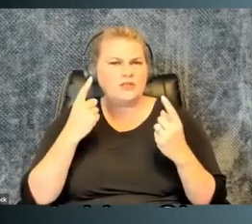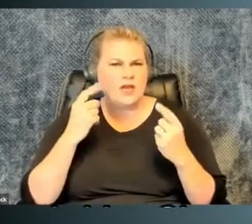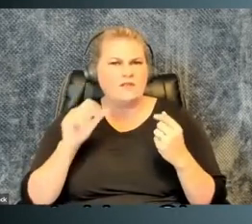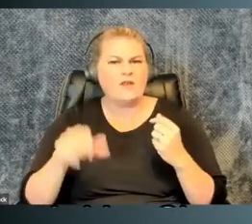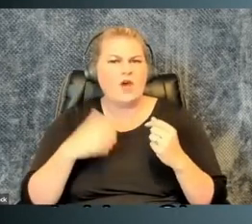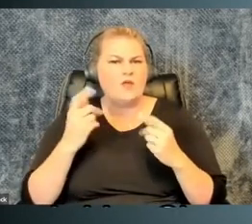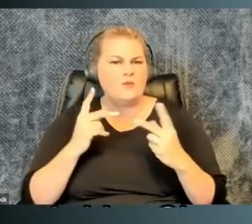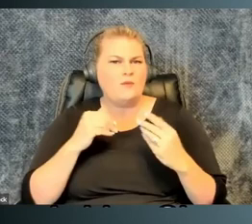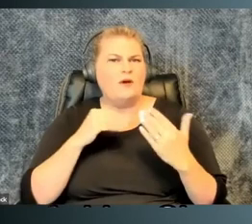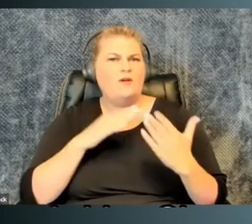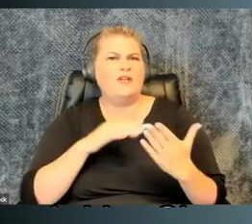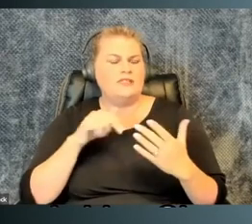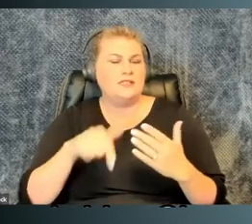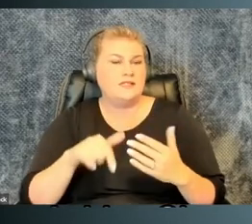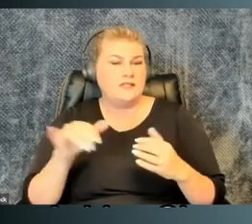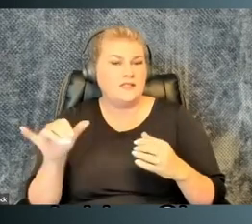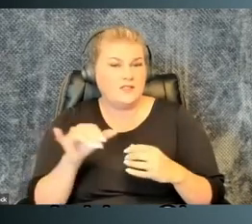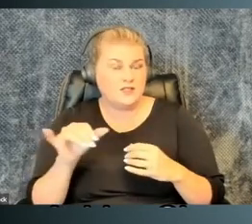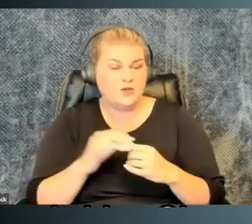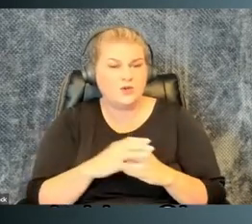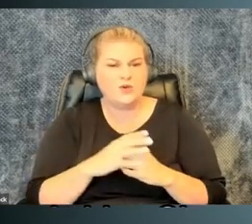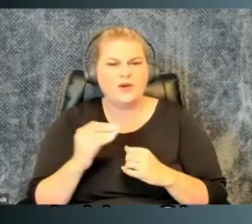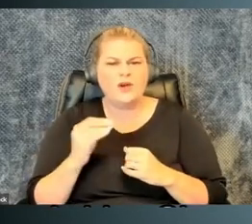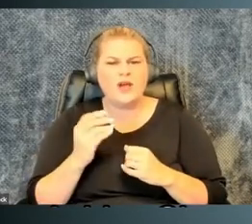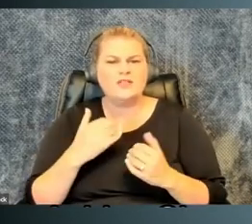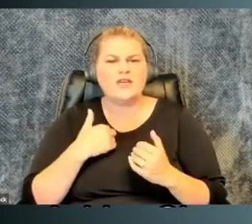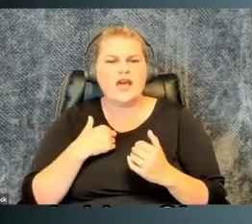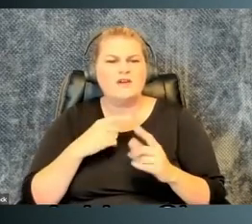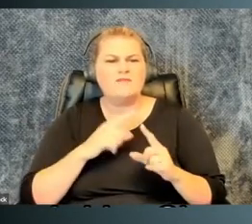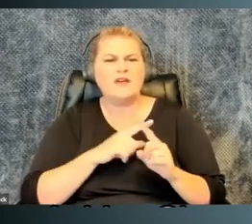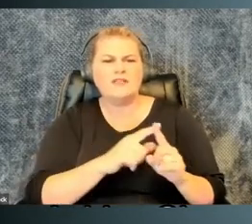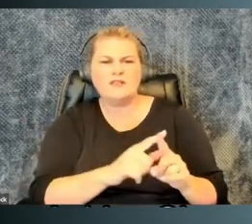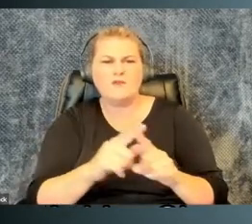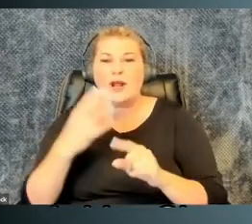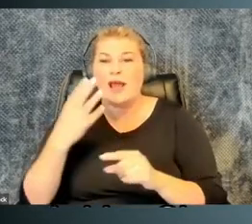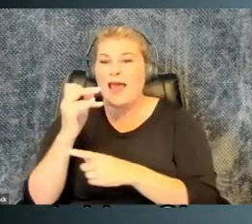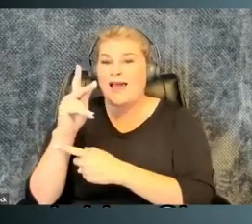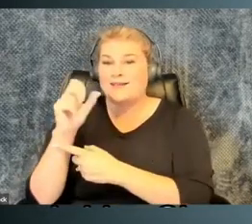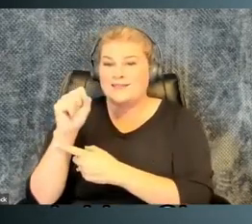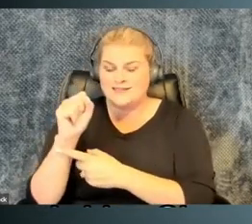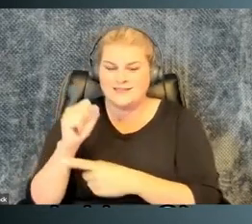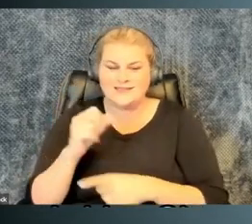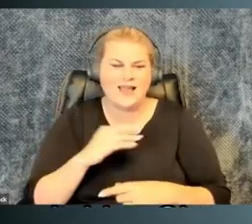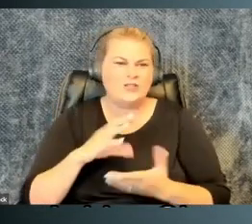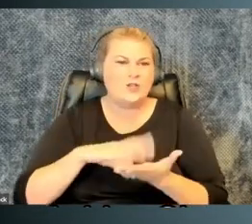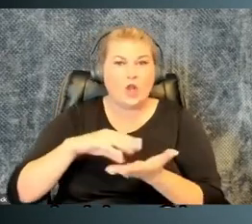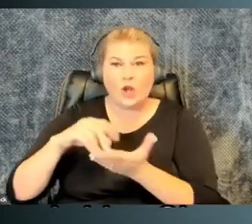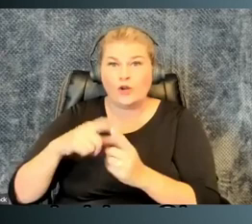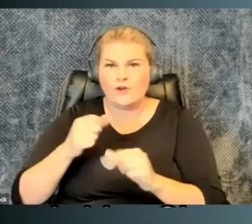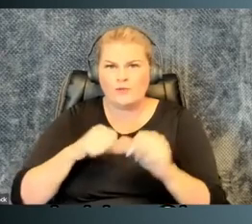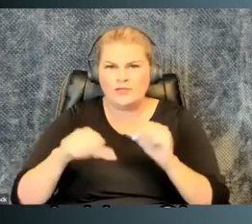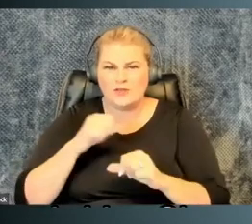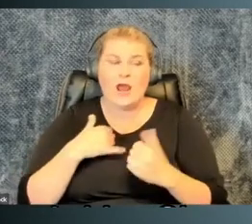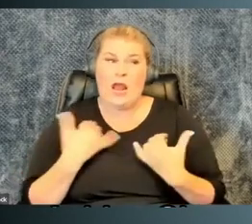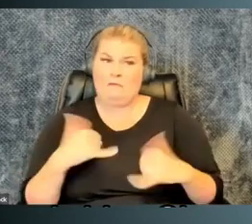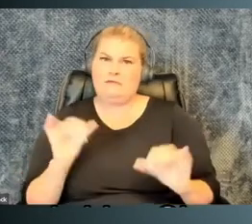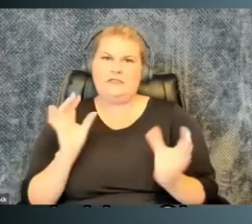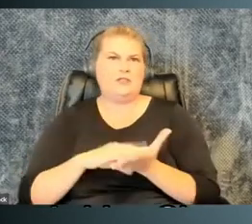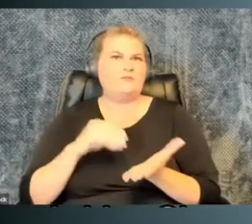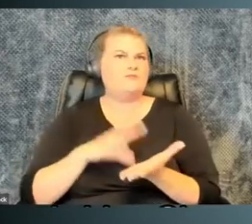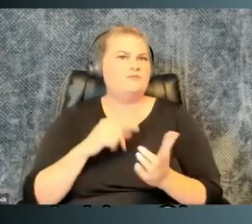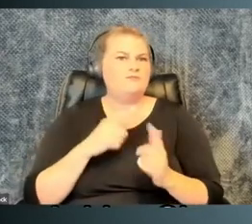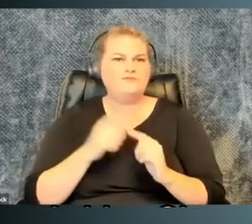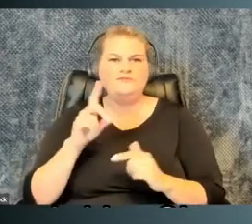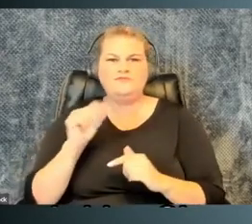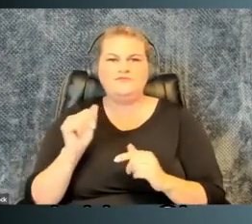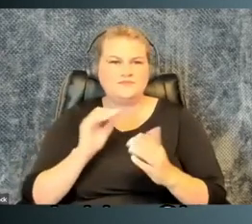understand that other people are facing that too. And to have different hacks around that they've thought about and to be